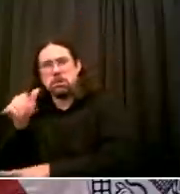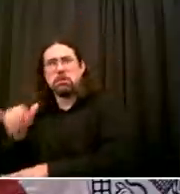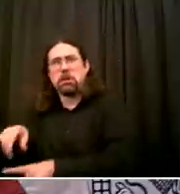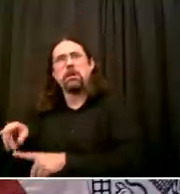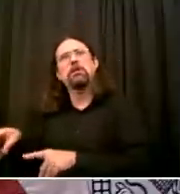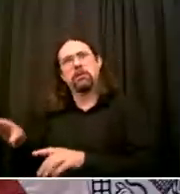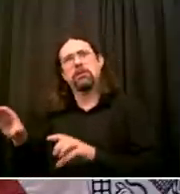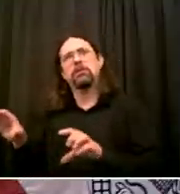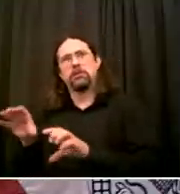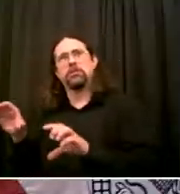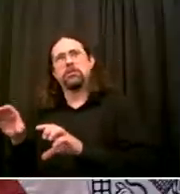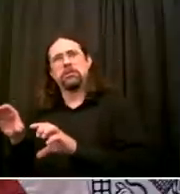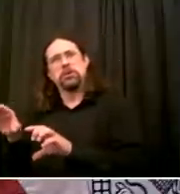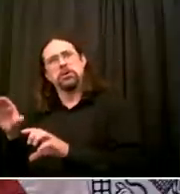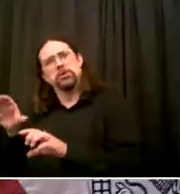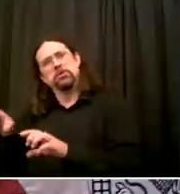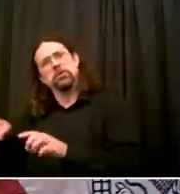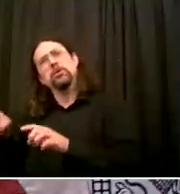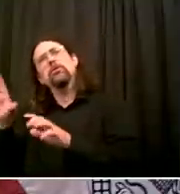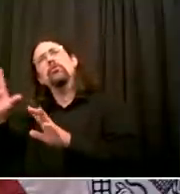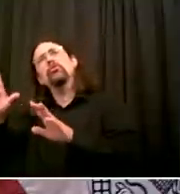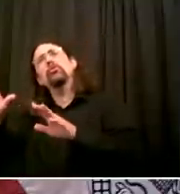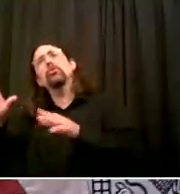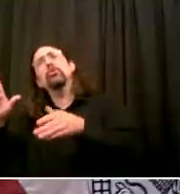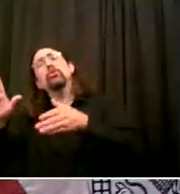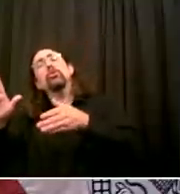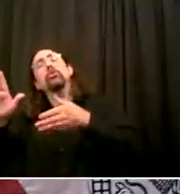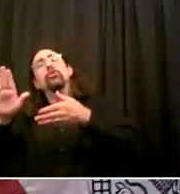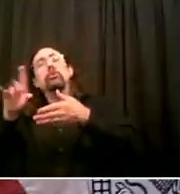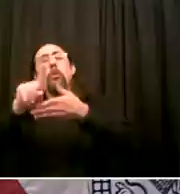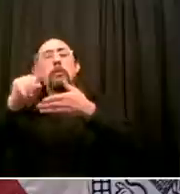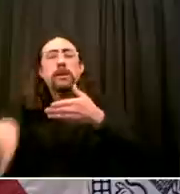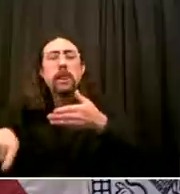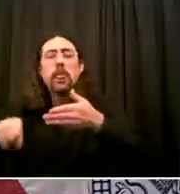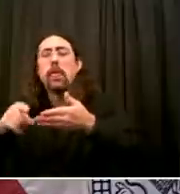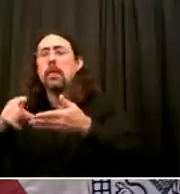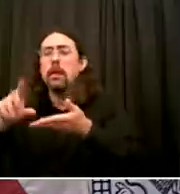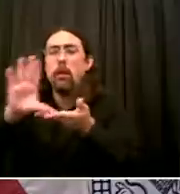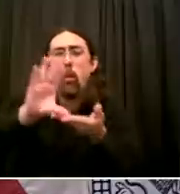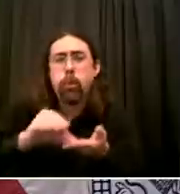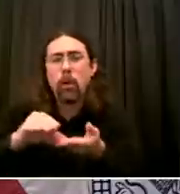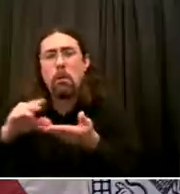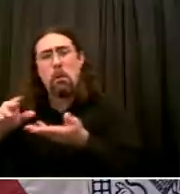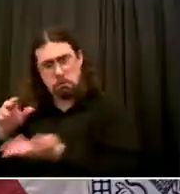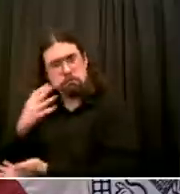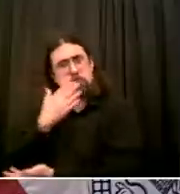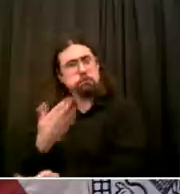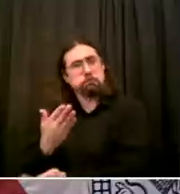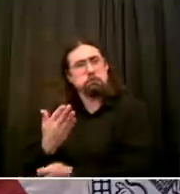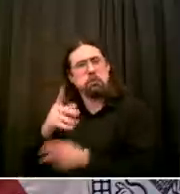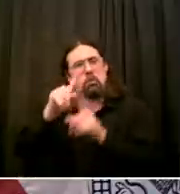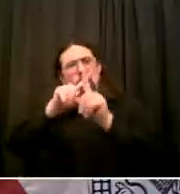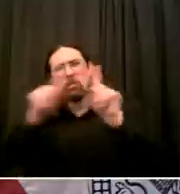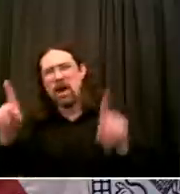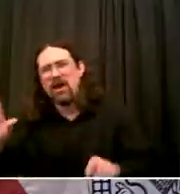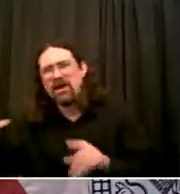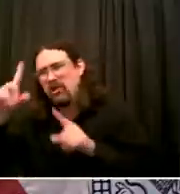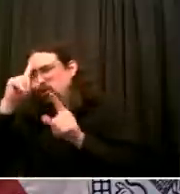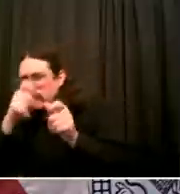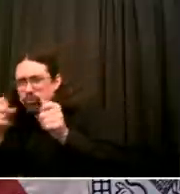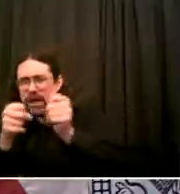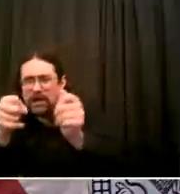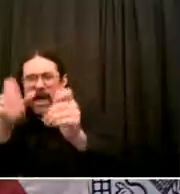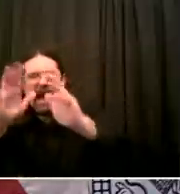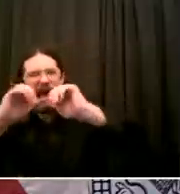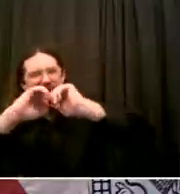something that was really counterproductive And Commissioner Shea believes and I believe that the only way you make the city safe is by creating a very